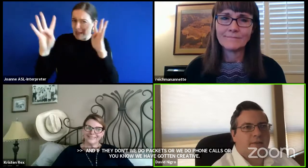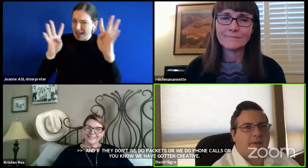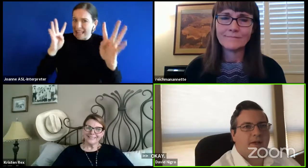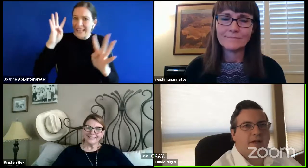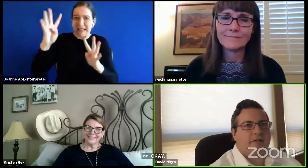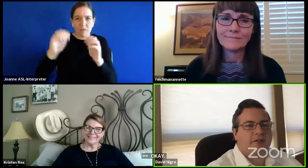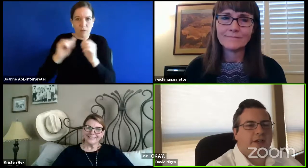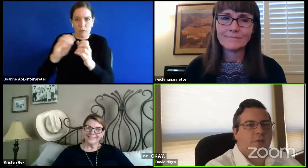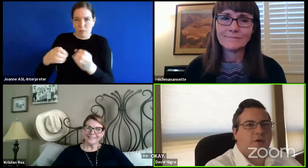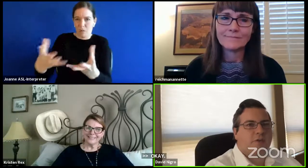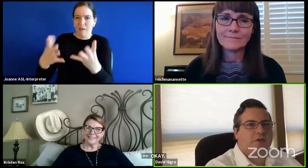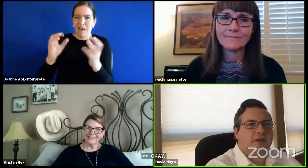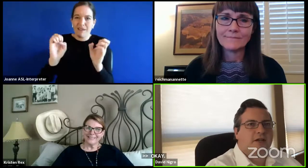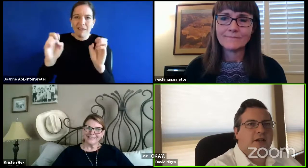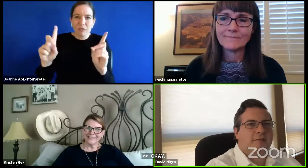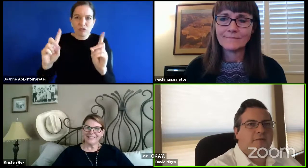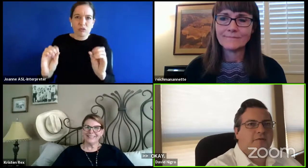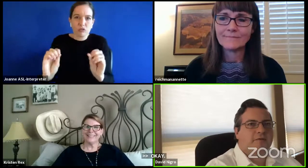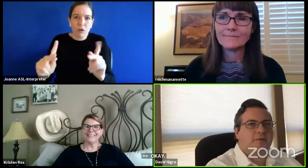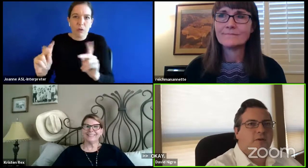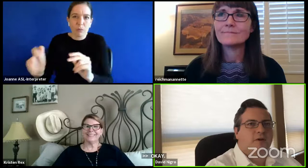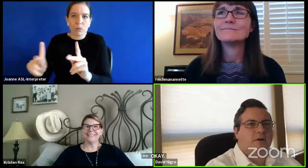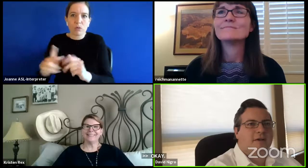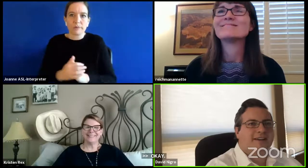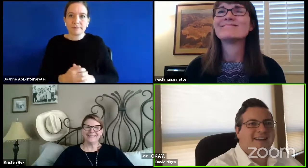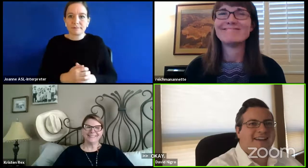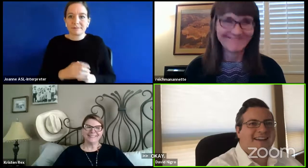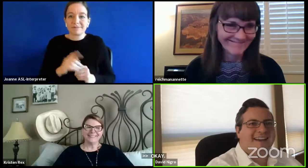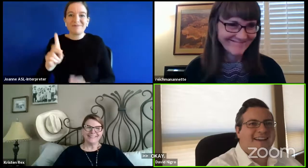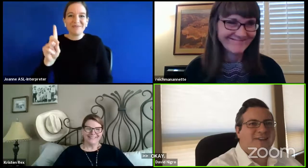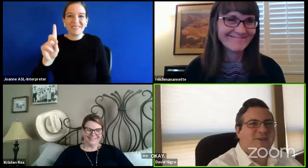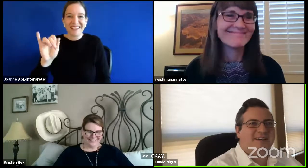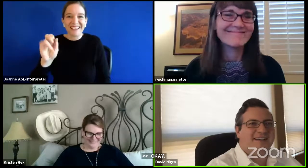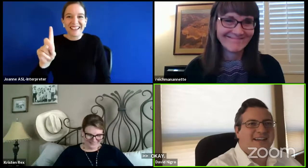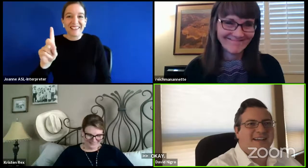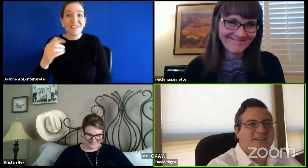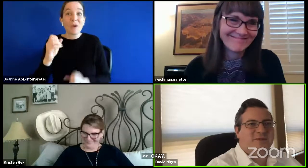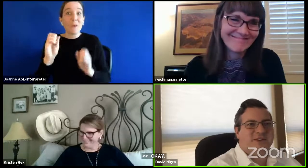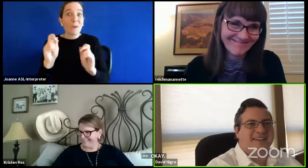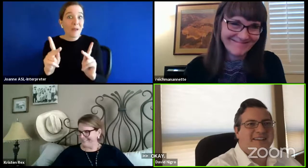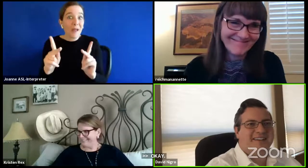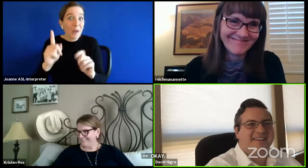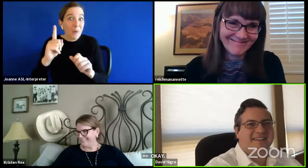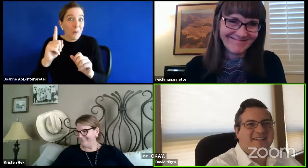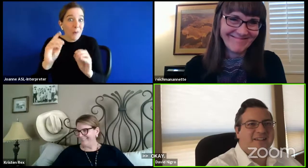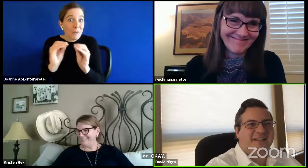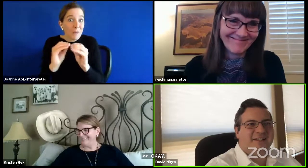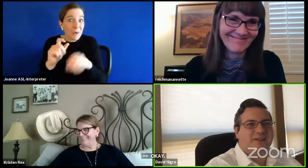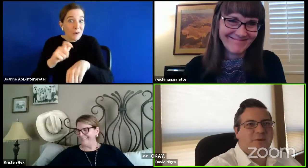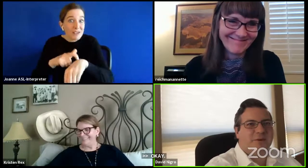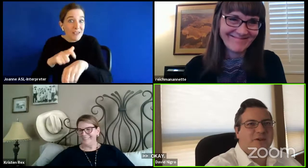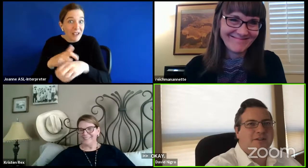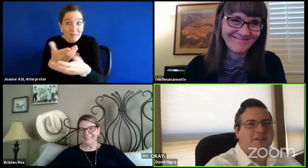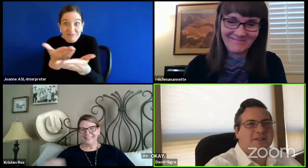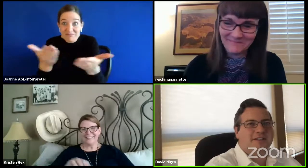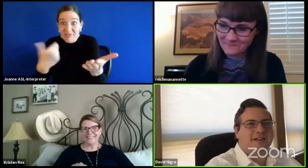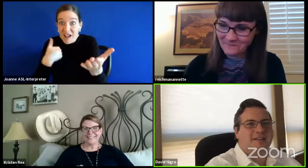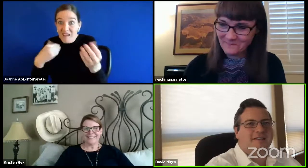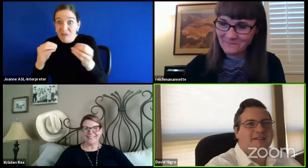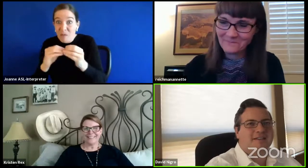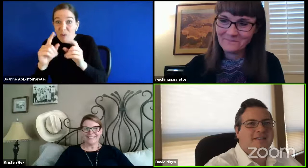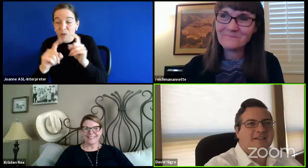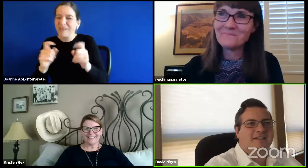Um, I'm going to scan one more time for anyone. Again, with the, it's a lot easier when we're all